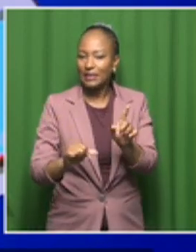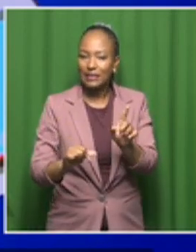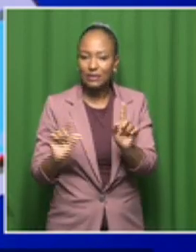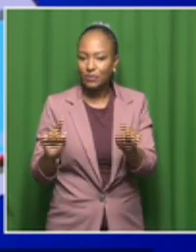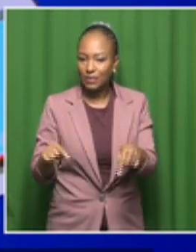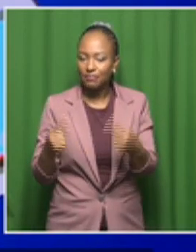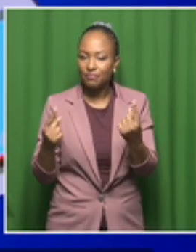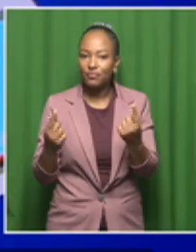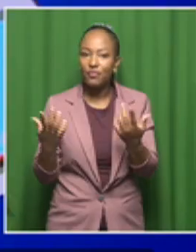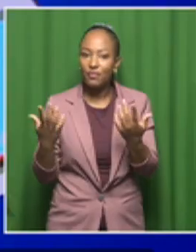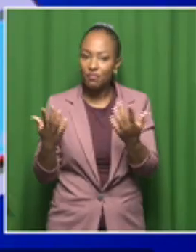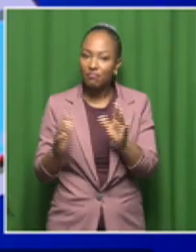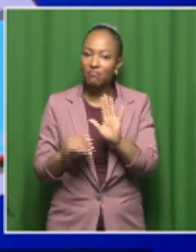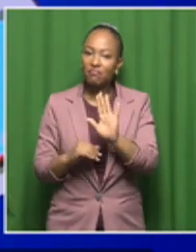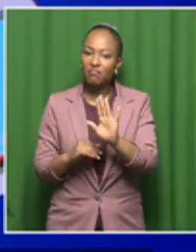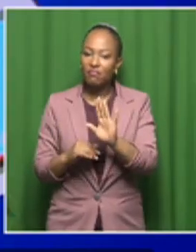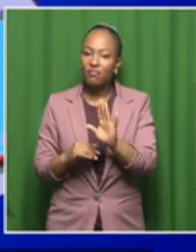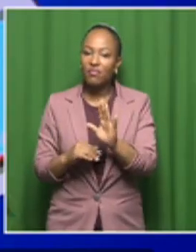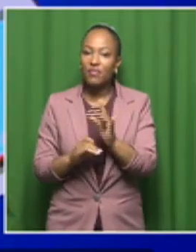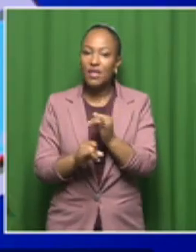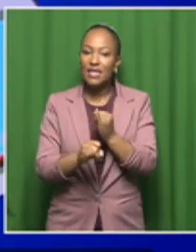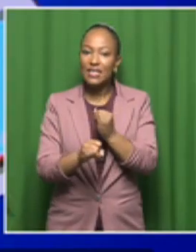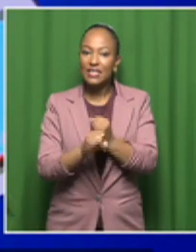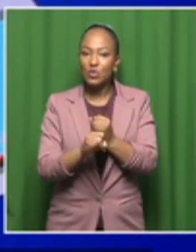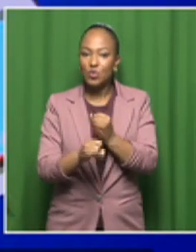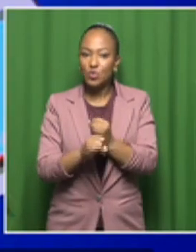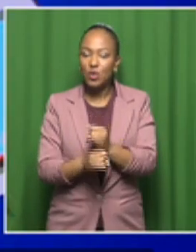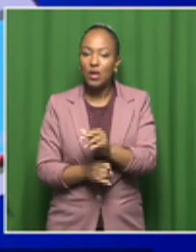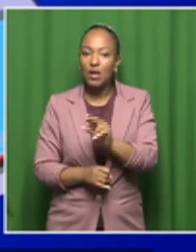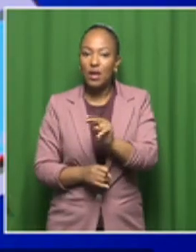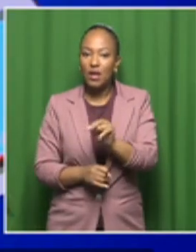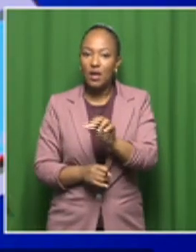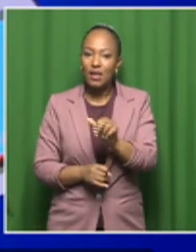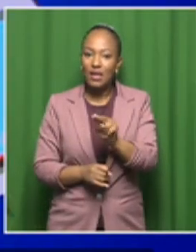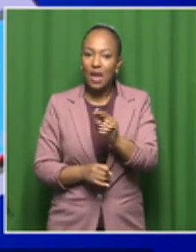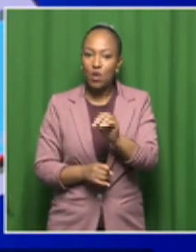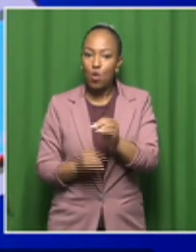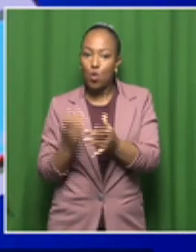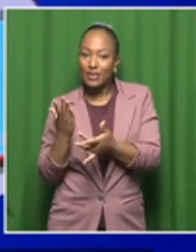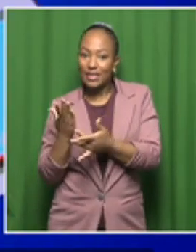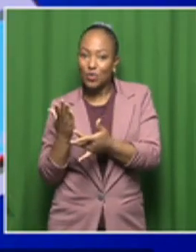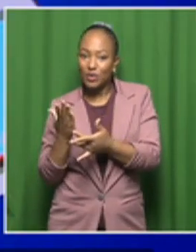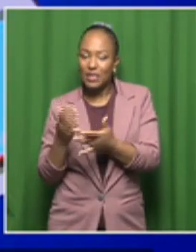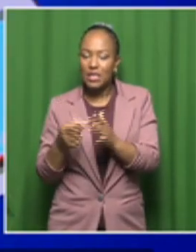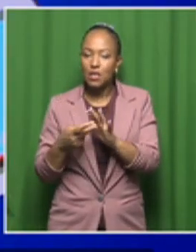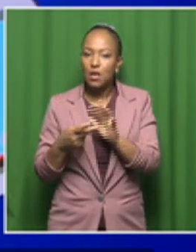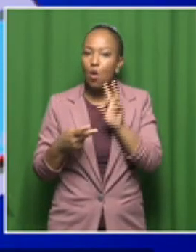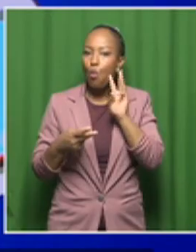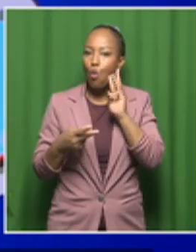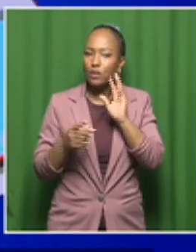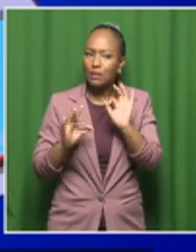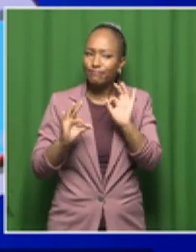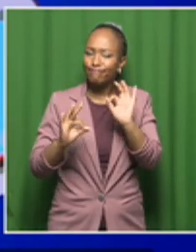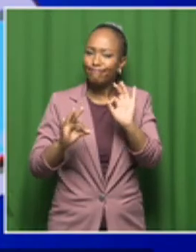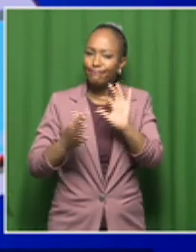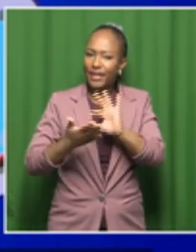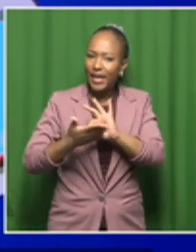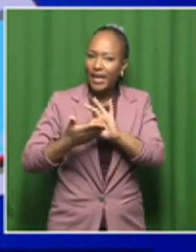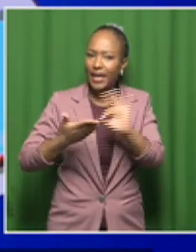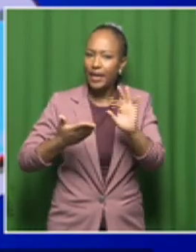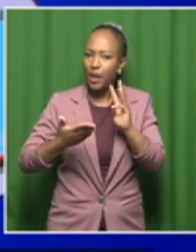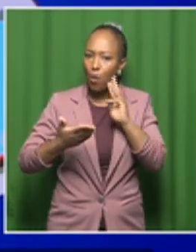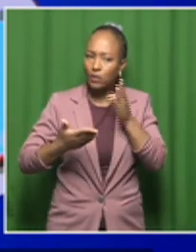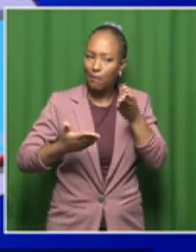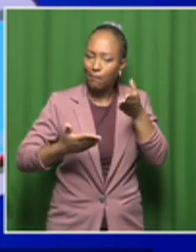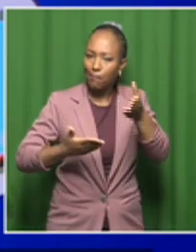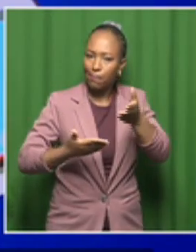we're talking about the whole Institute of Nanotechnology and Water Sustainability, which is really interesting, where, you